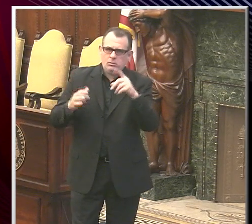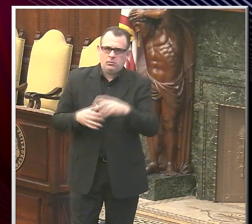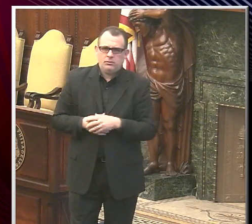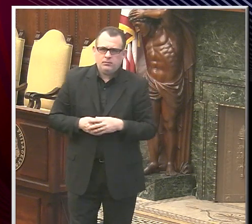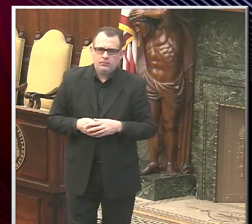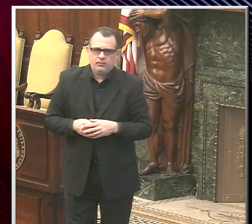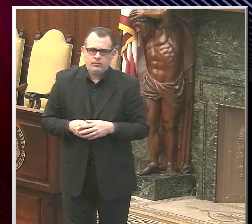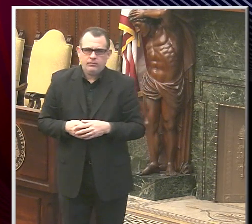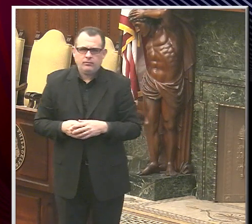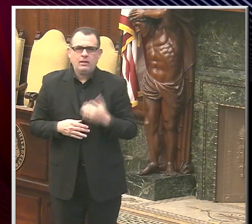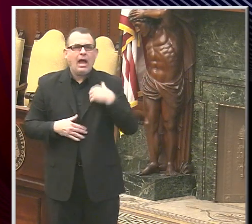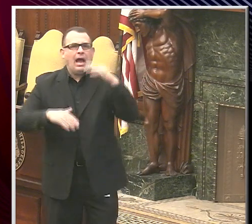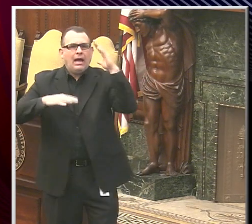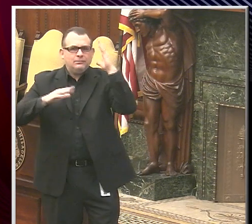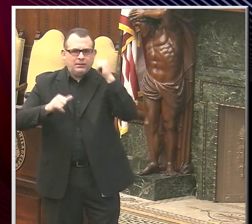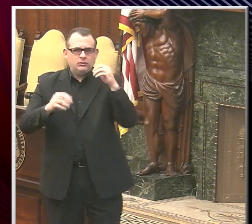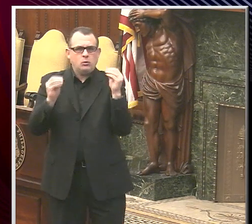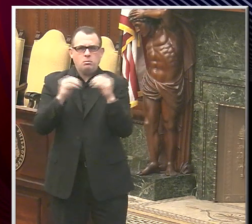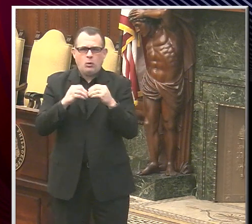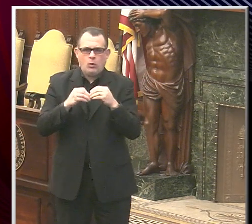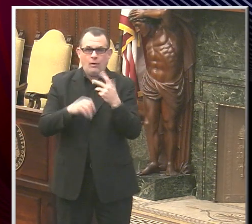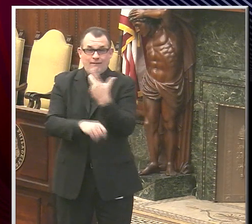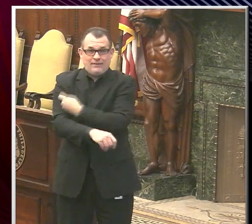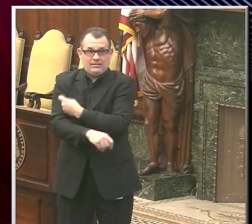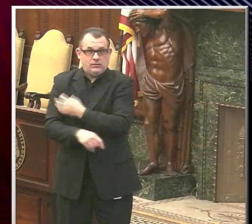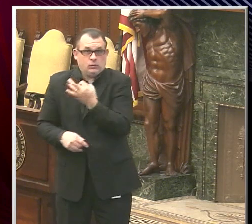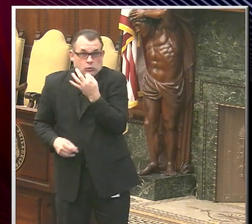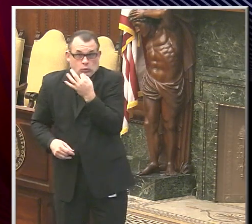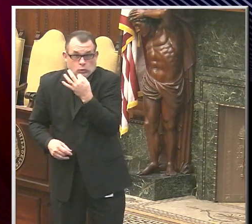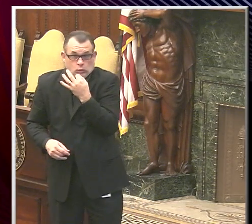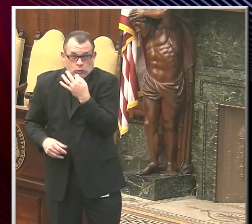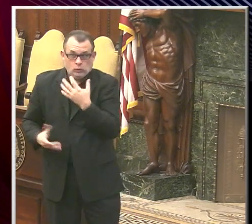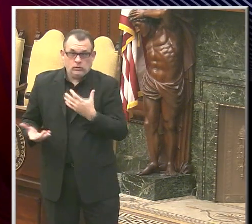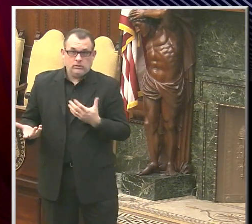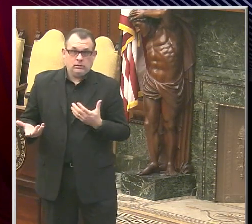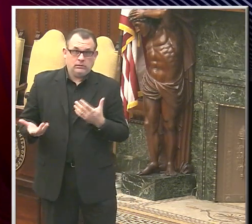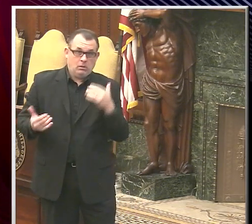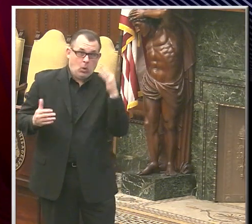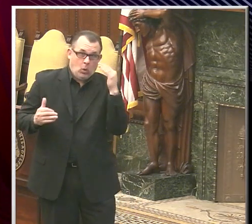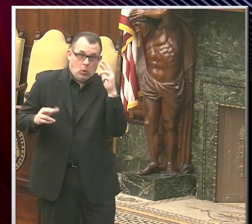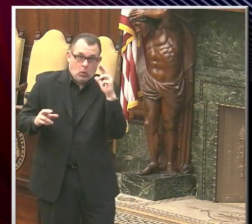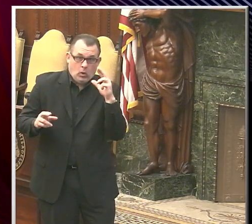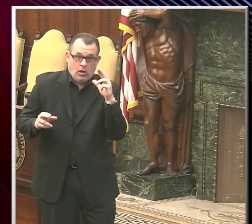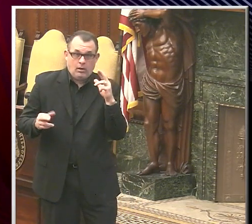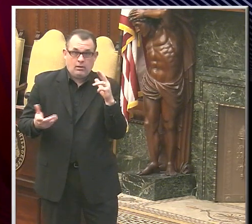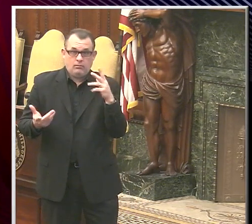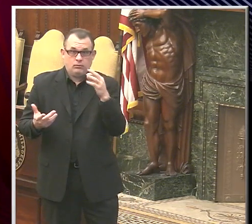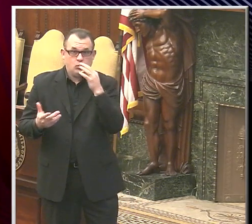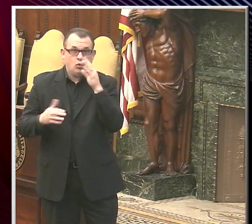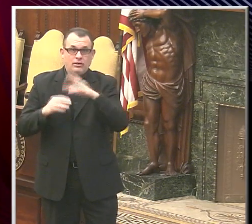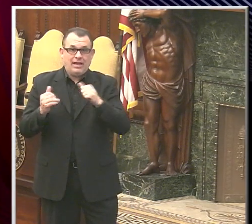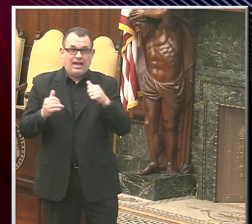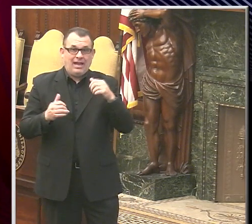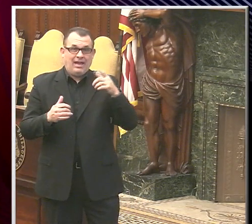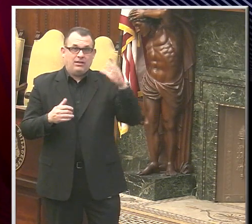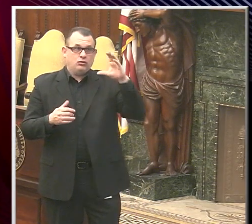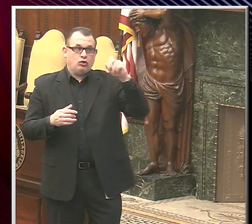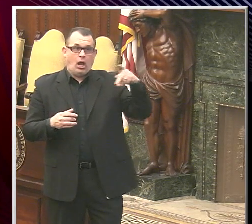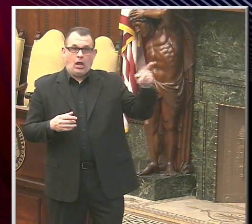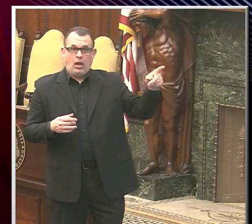I expect to have more vaccines sooner than later, certainly sooner than the Trump administration would have provided.